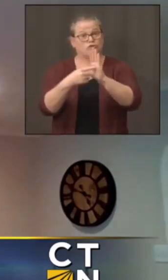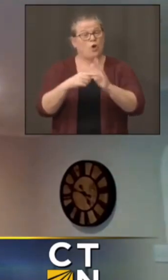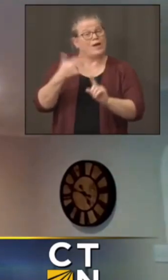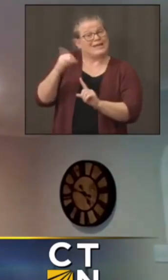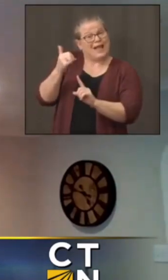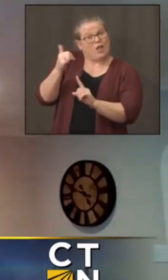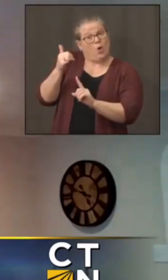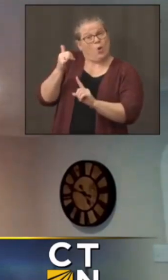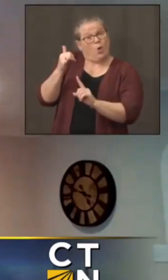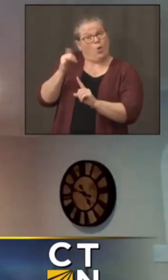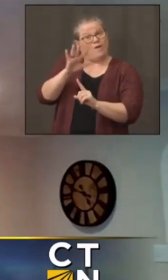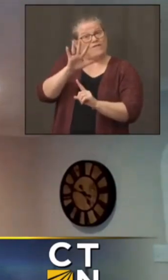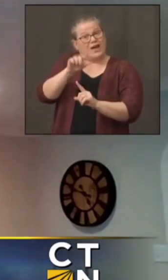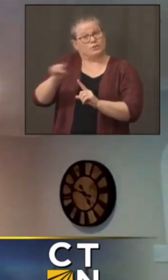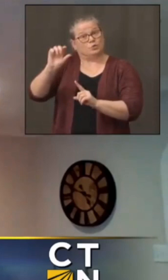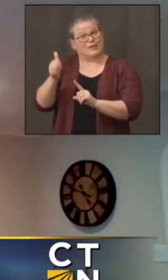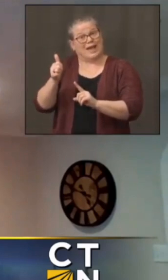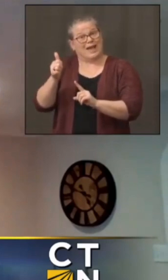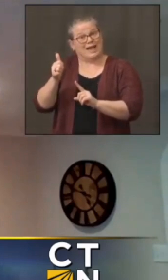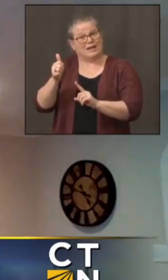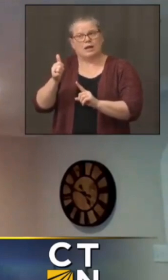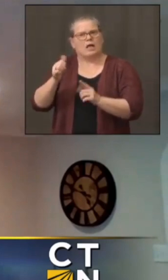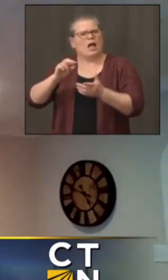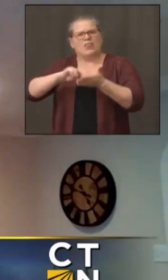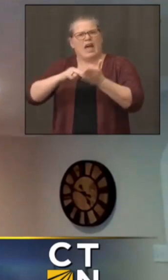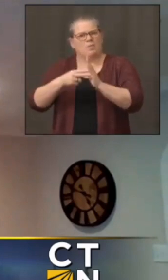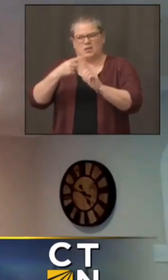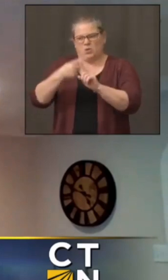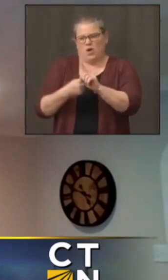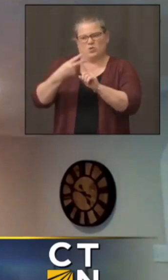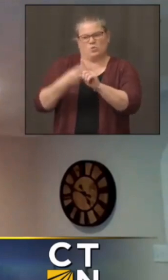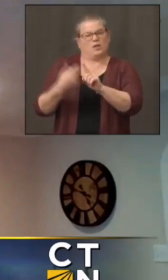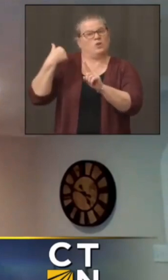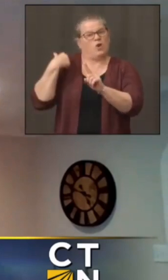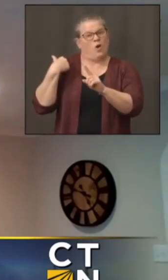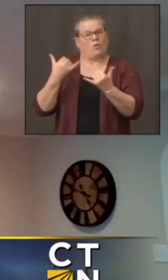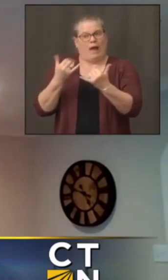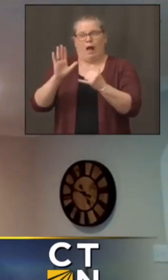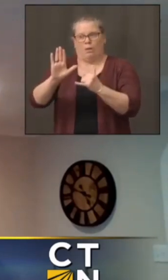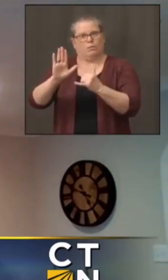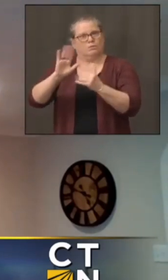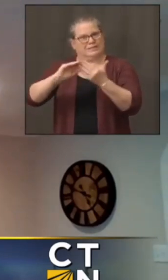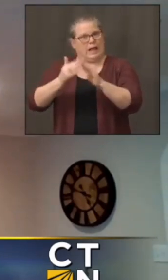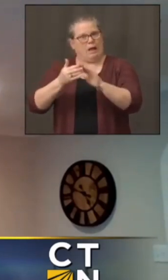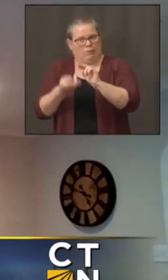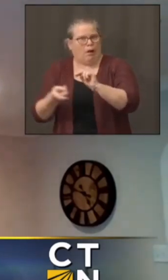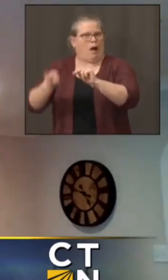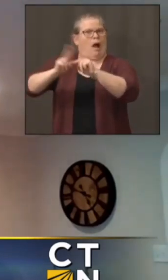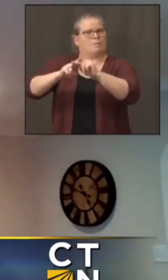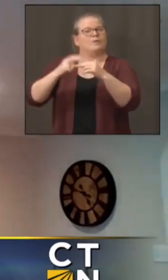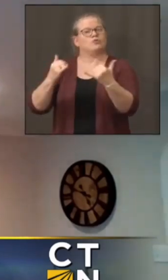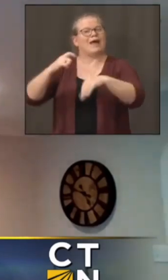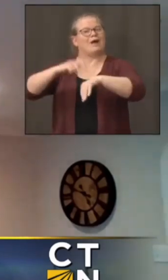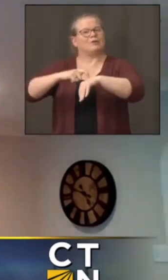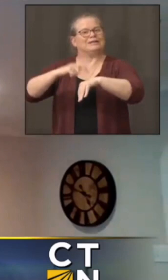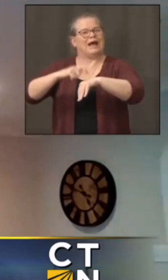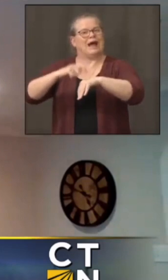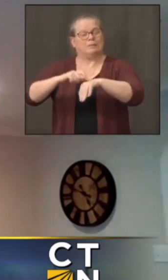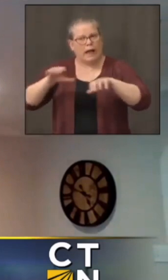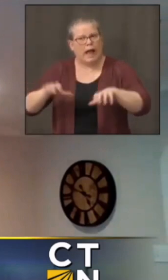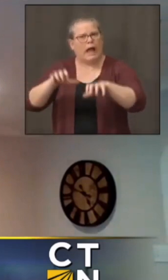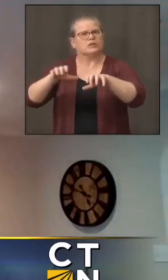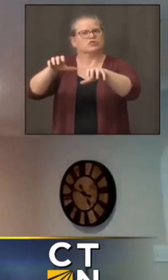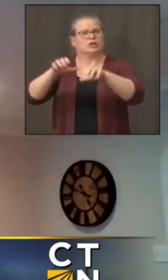you're higher than where we were just a month or two ago, as you point out. So, now's the time to take action. Don't